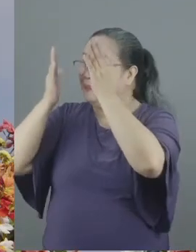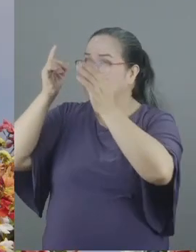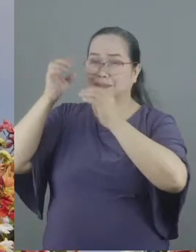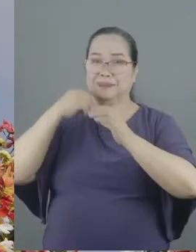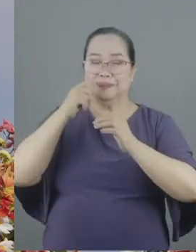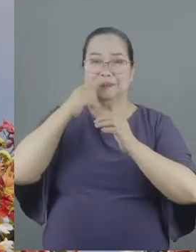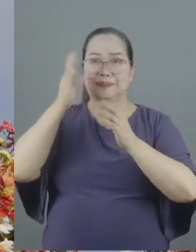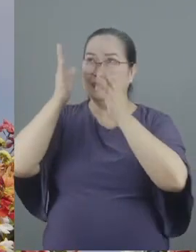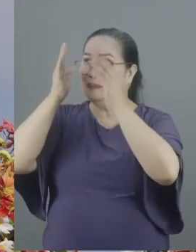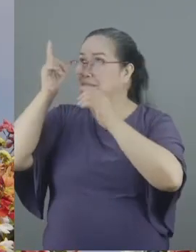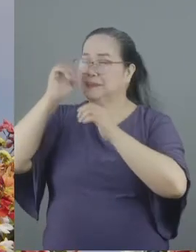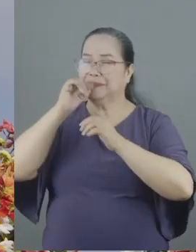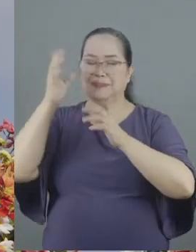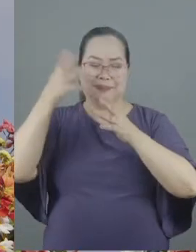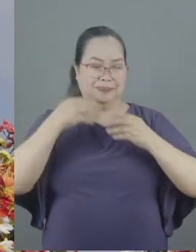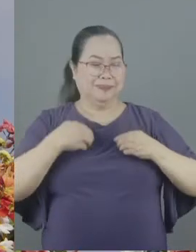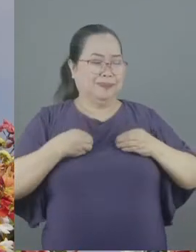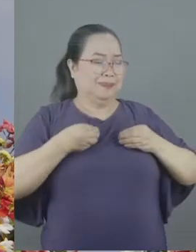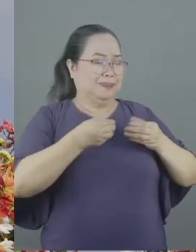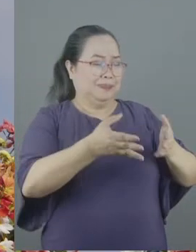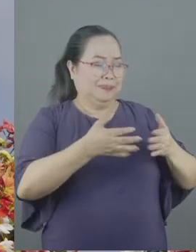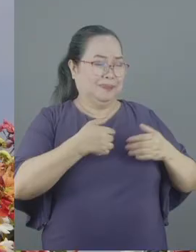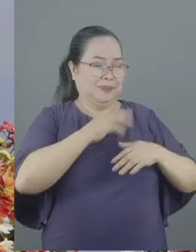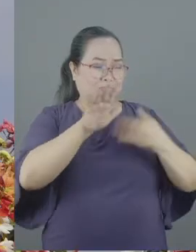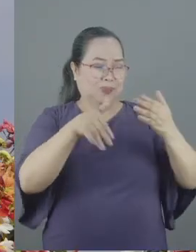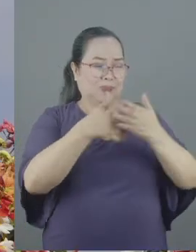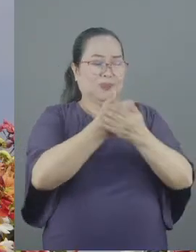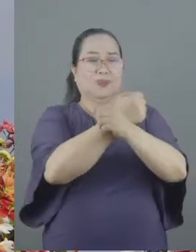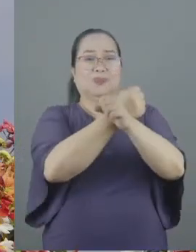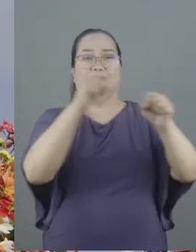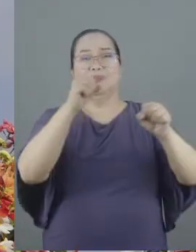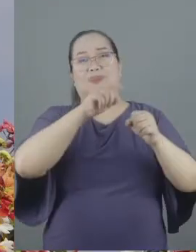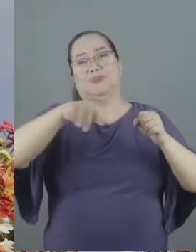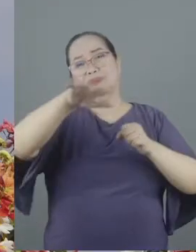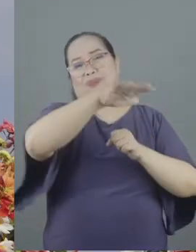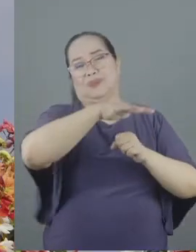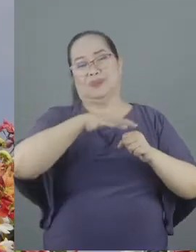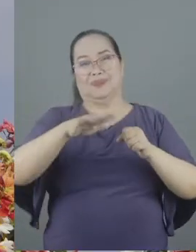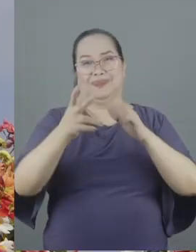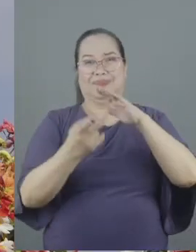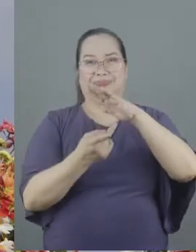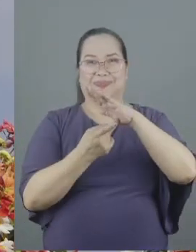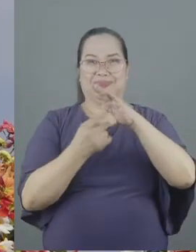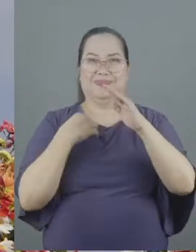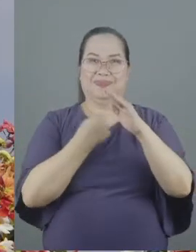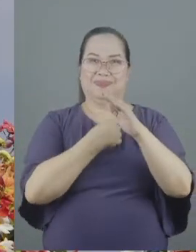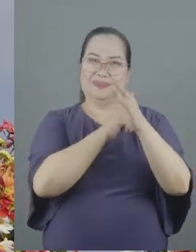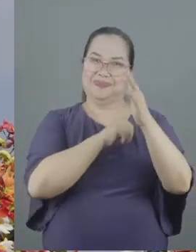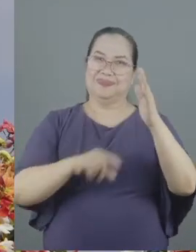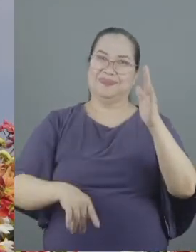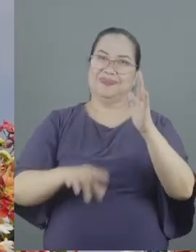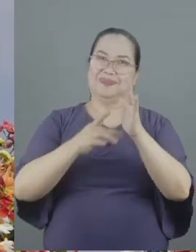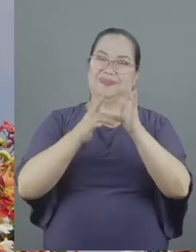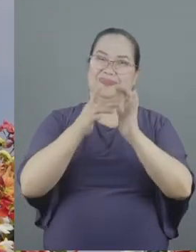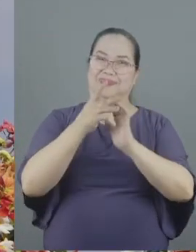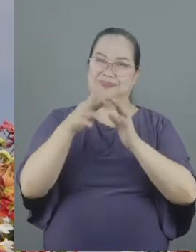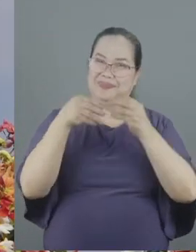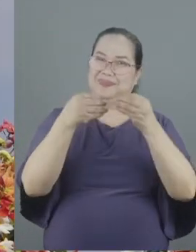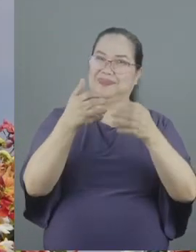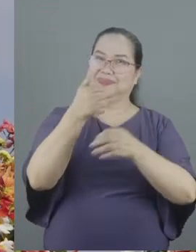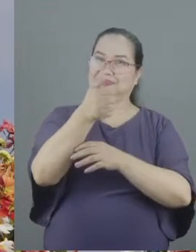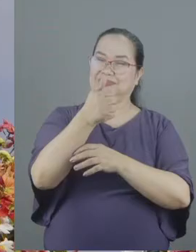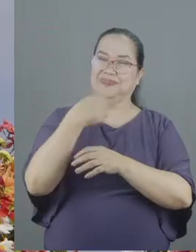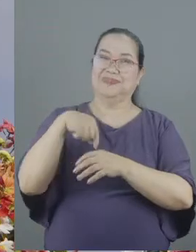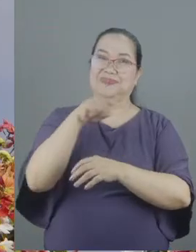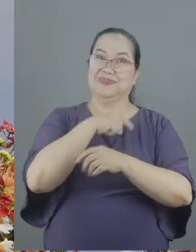life as a ransom for many in Galatians 1 4 Paul describes our Lord as one who gave himself for our